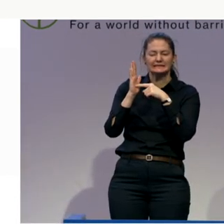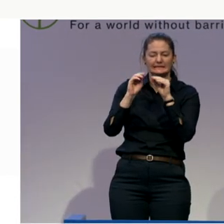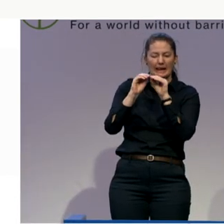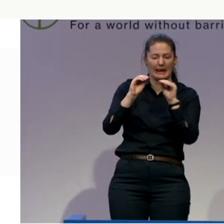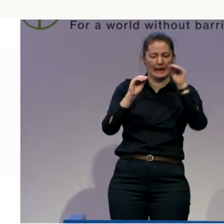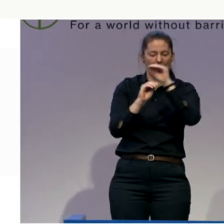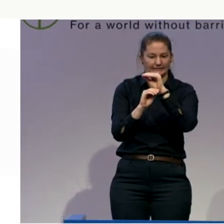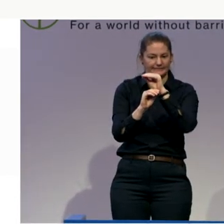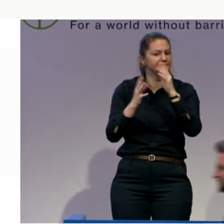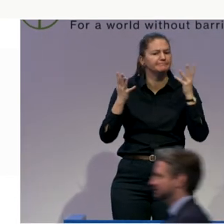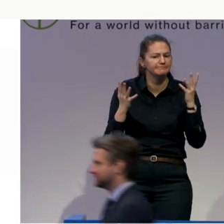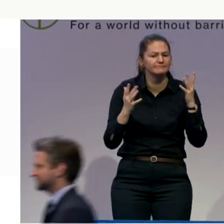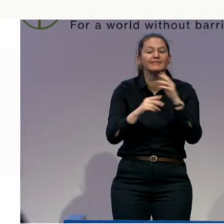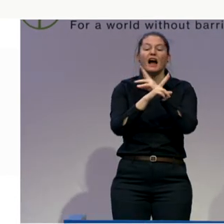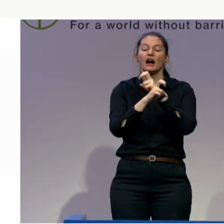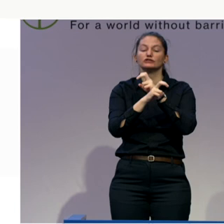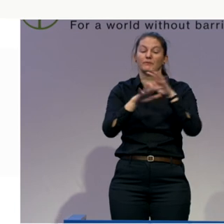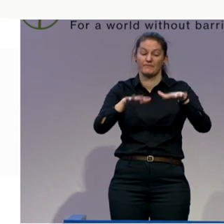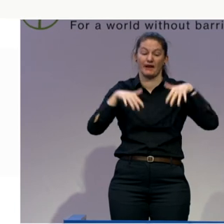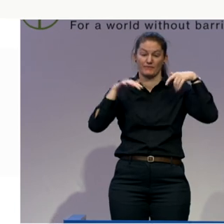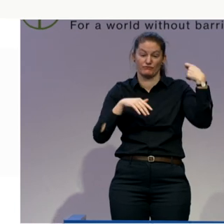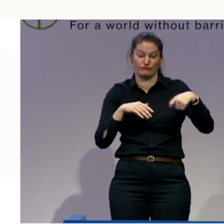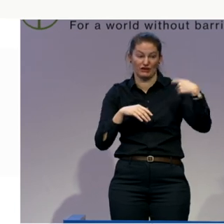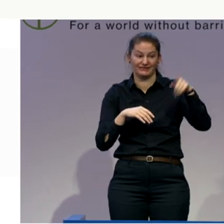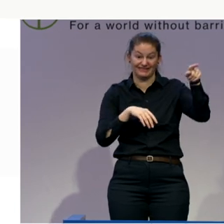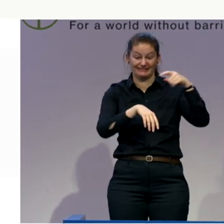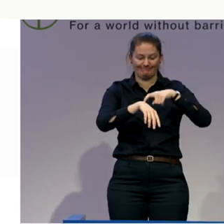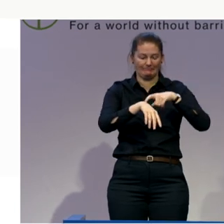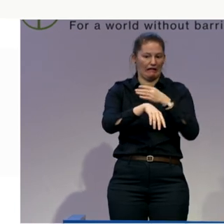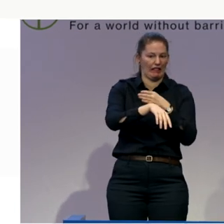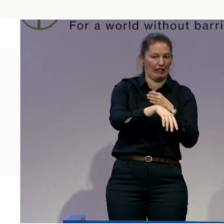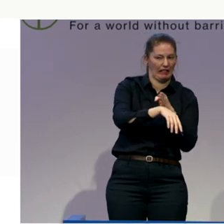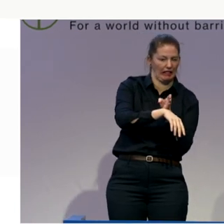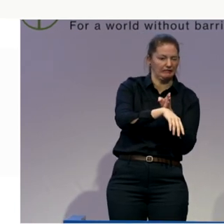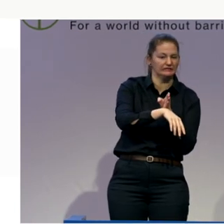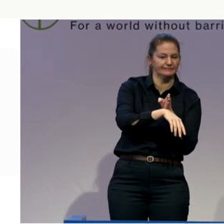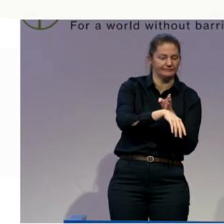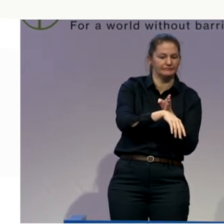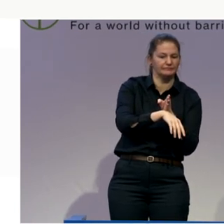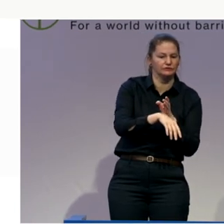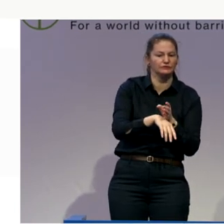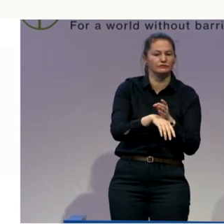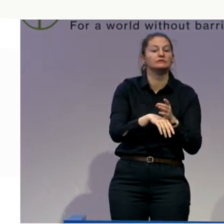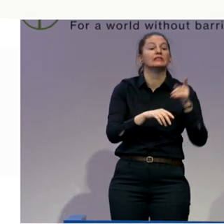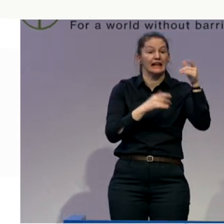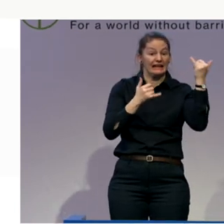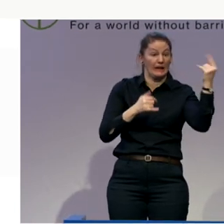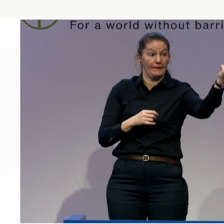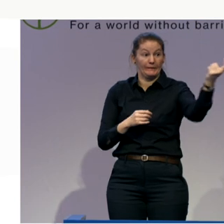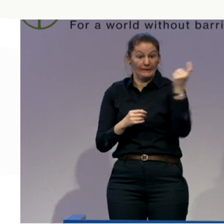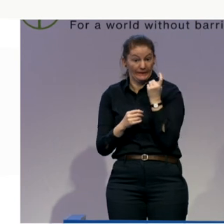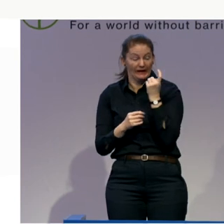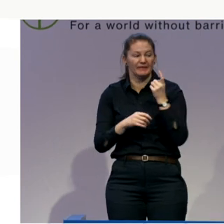of the Austrian Parliament is a little bit late. And we want to make sure our day keeps on time. He is on his way. So, what we are going to